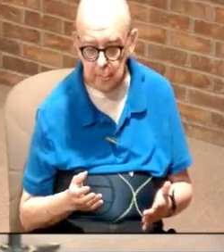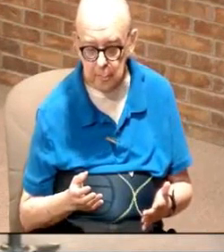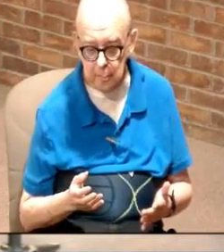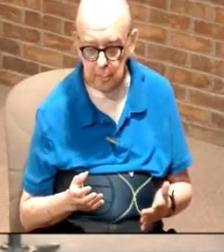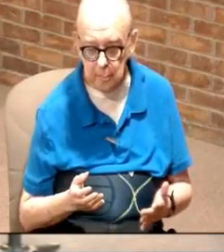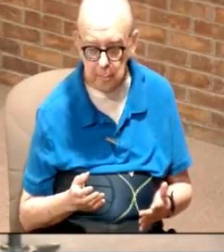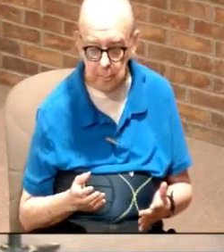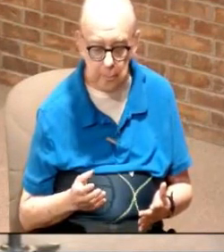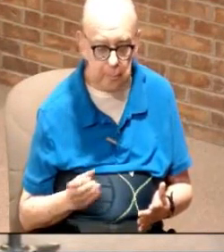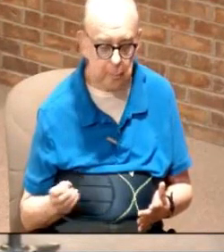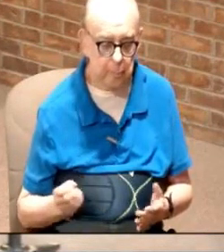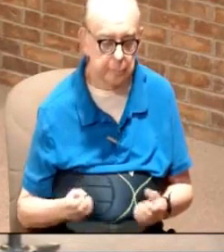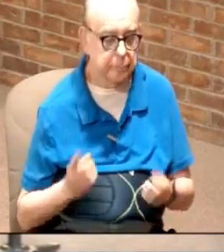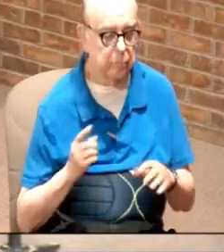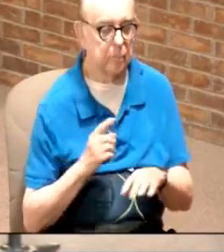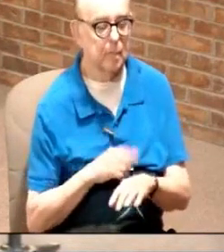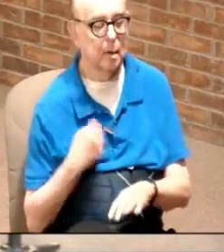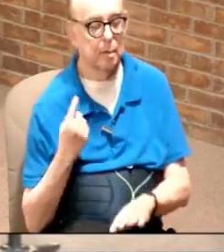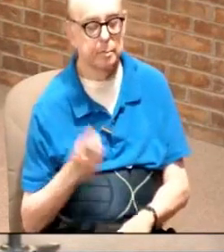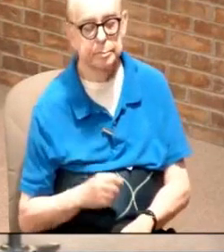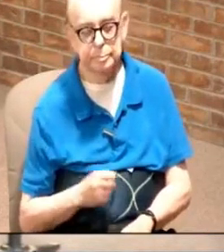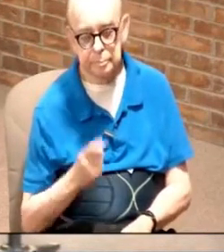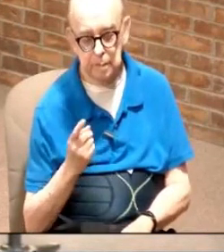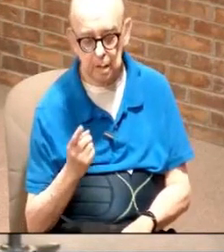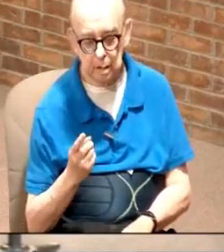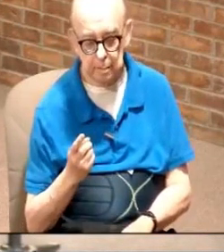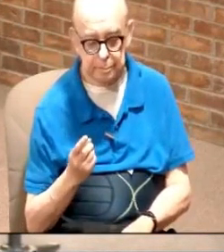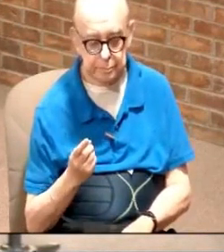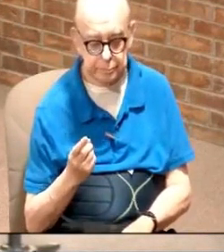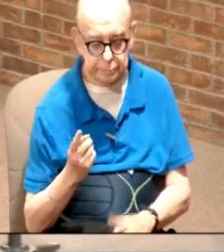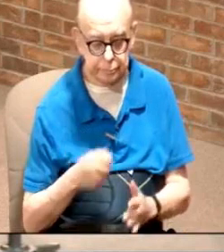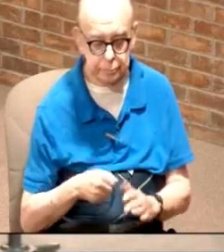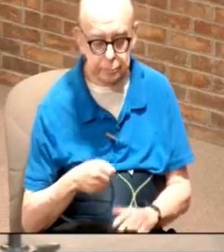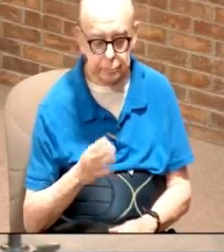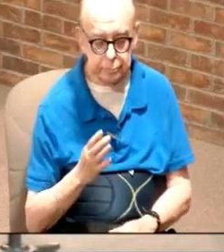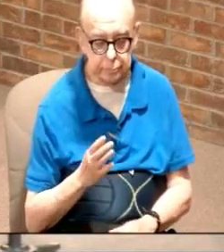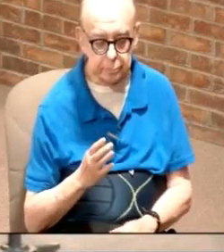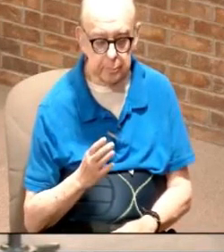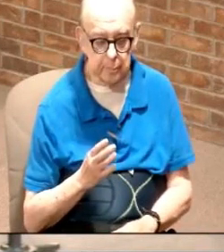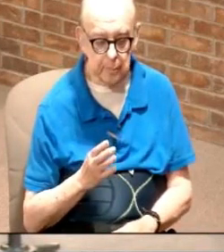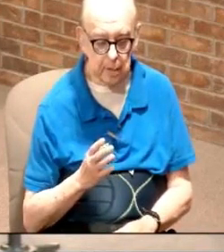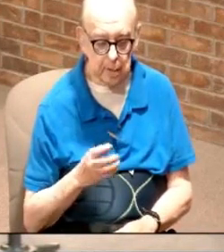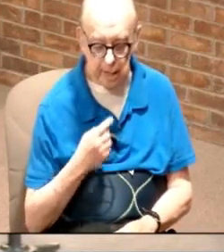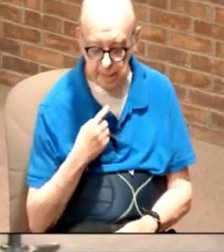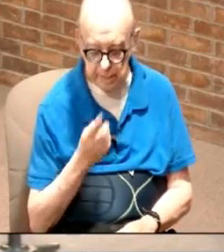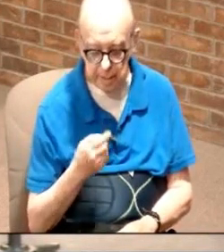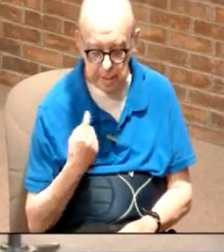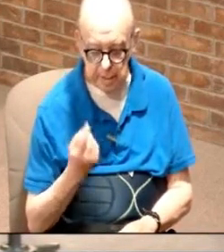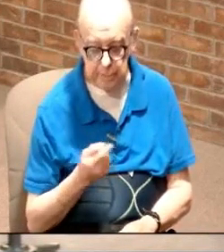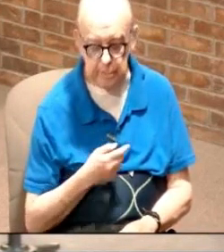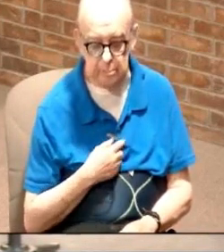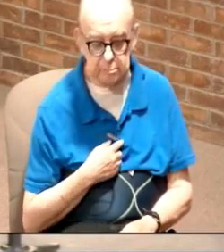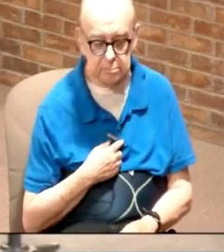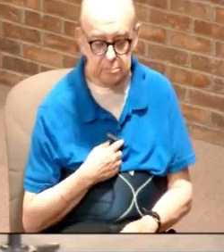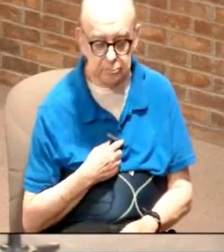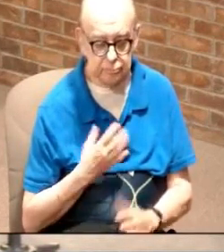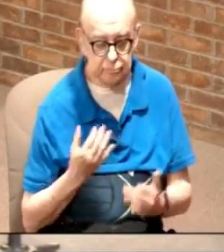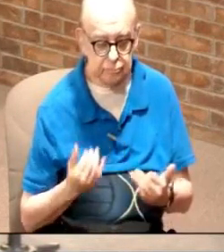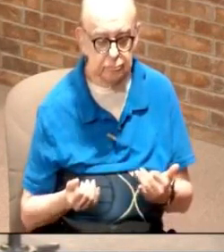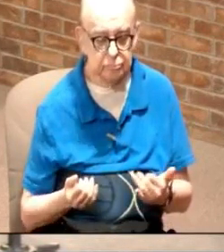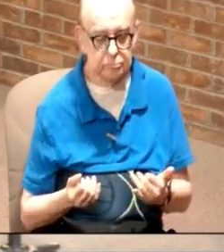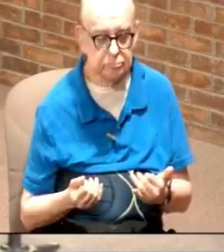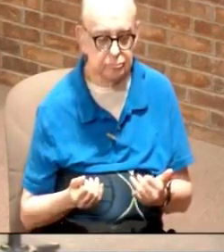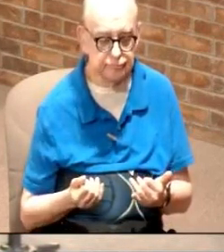and so a lot of times we need to understand what God is what God is saying okay now